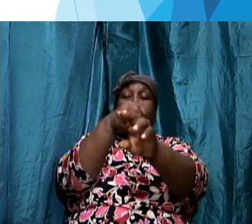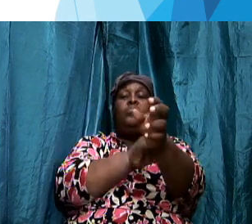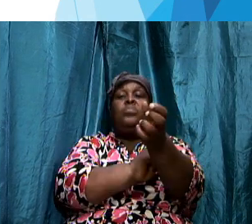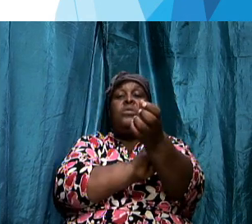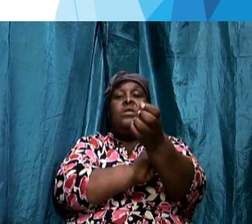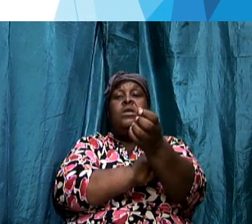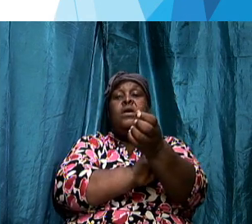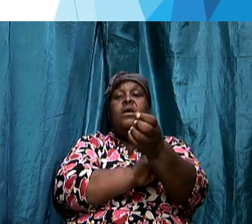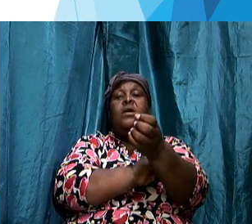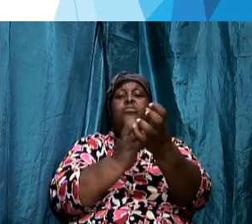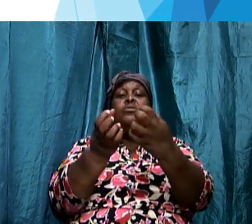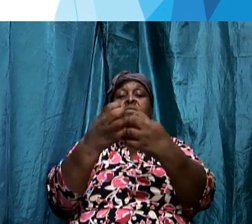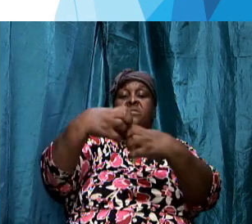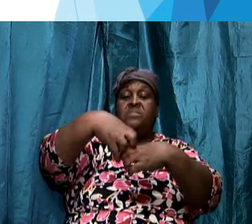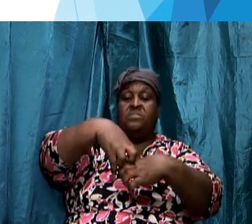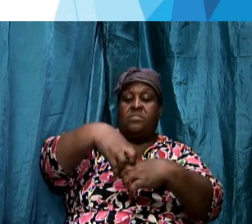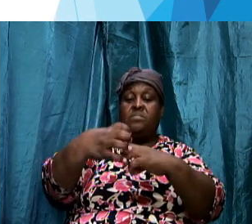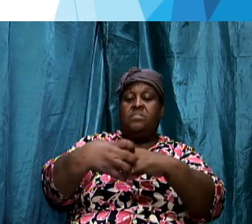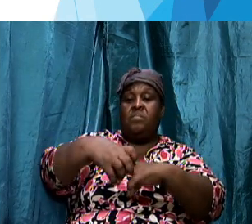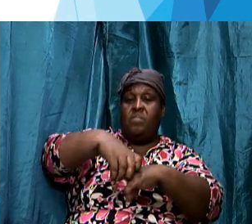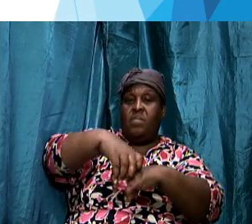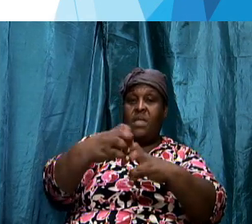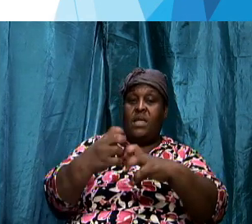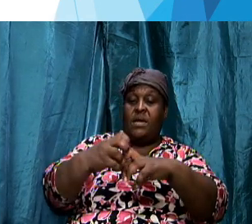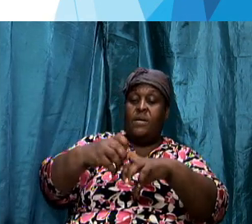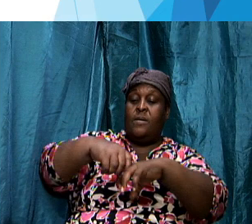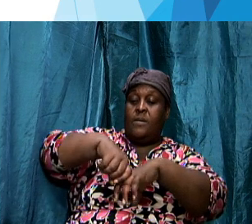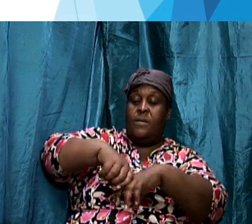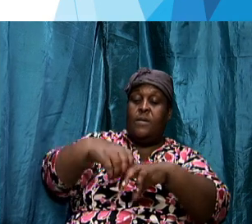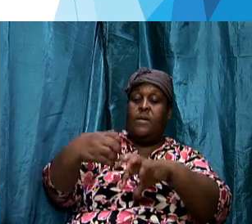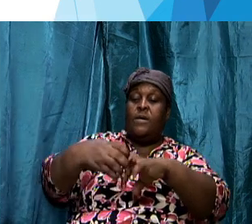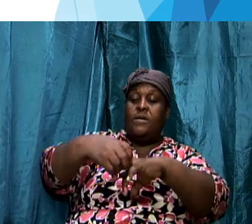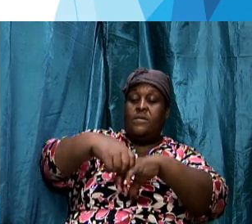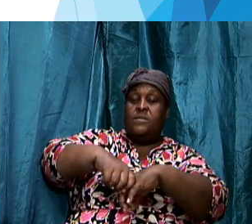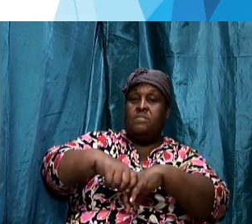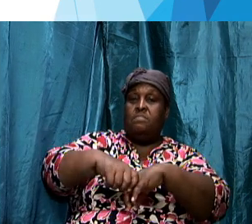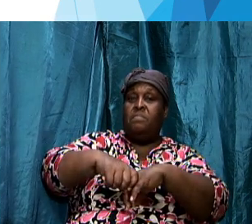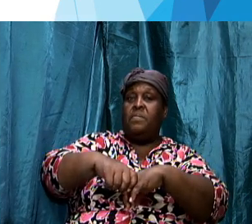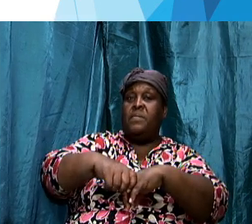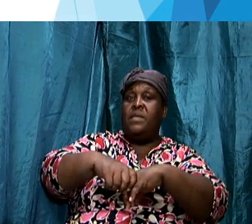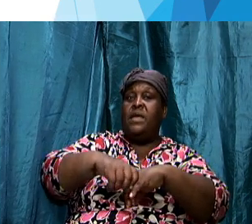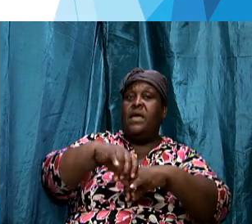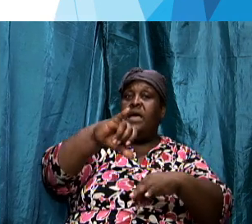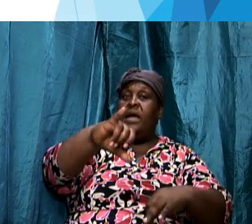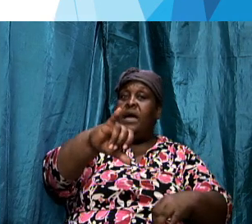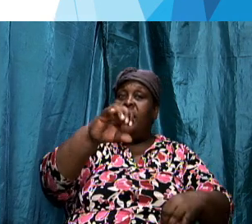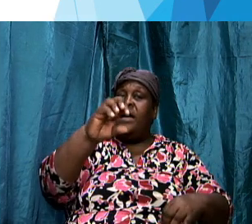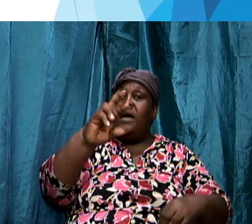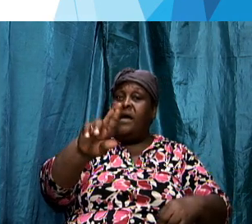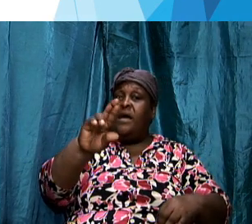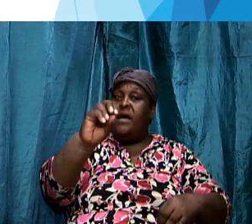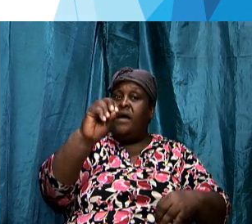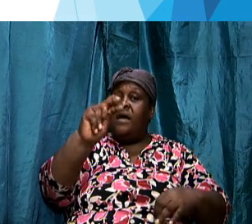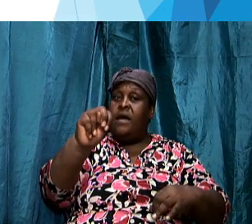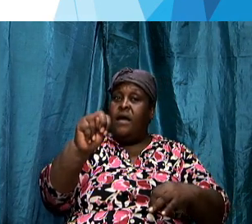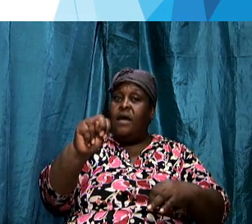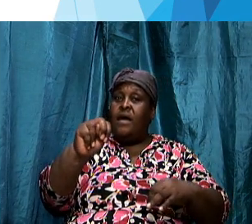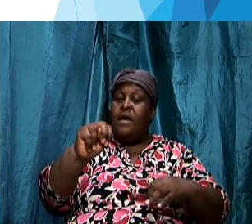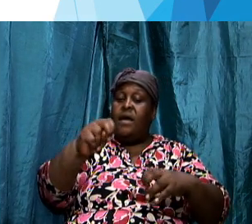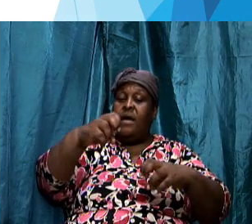knuckles some iron that had in it spikes